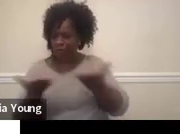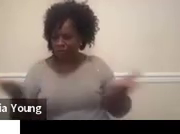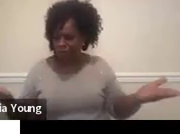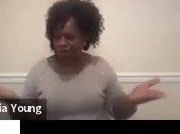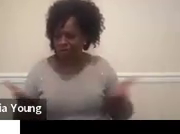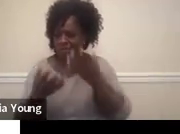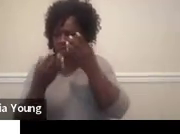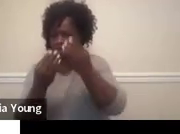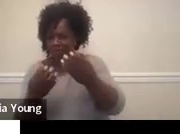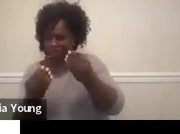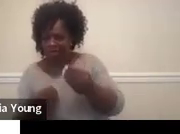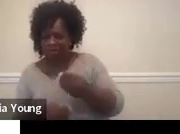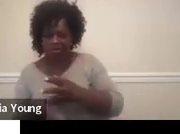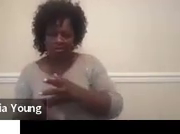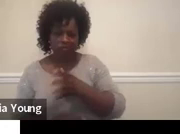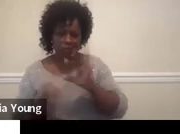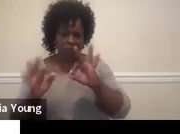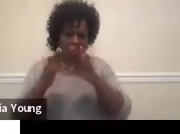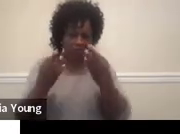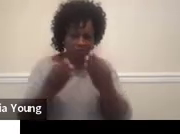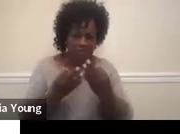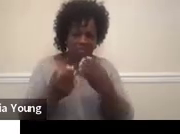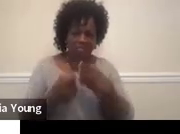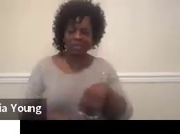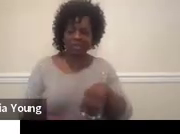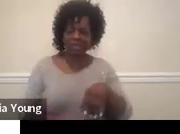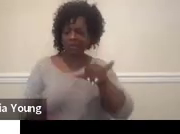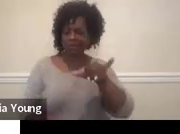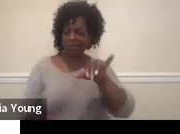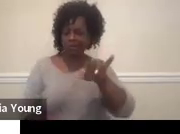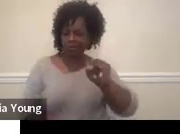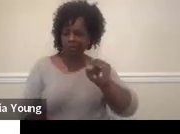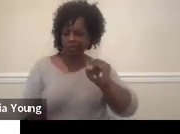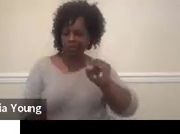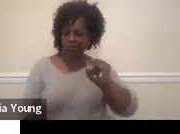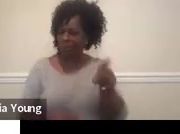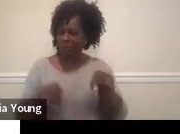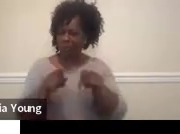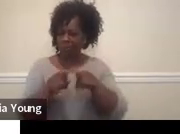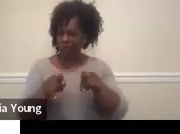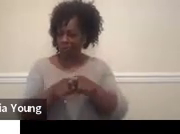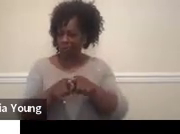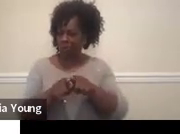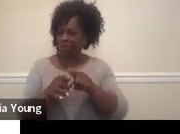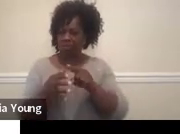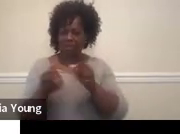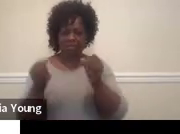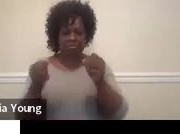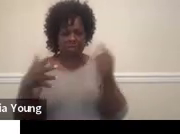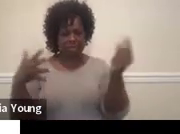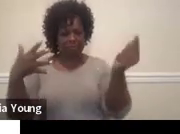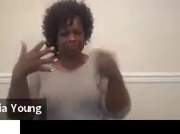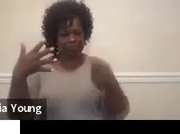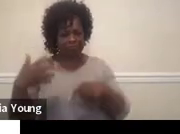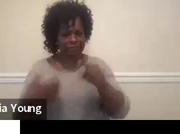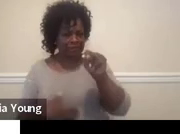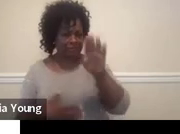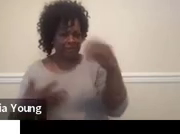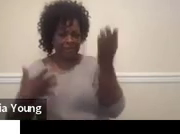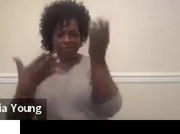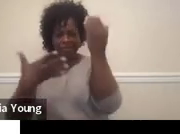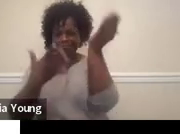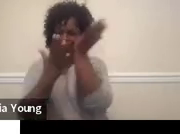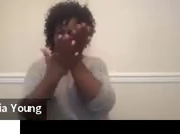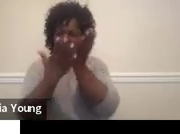it, although it also has, you know, youth as well. But there's a lot of different tabs here, and it